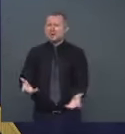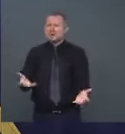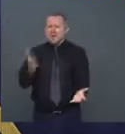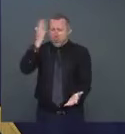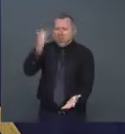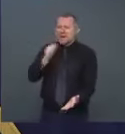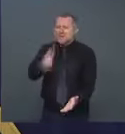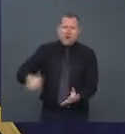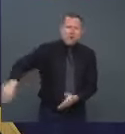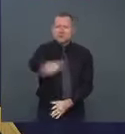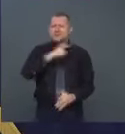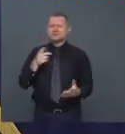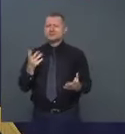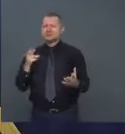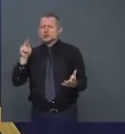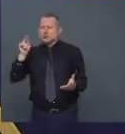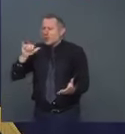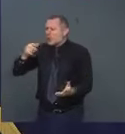NYPD wear masks?